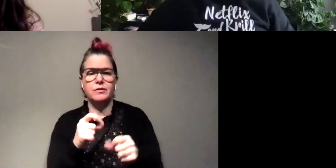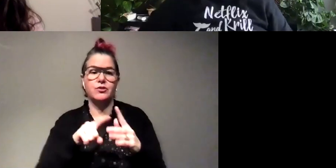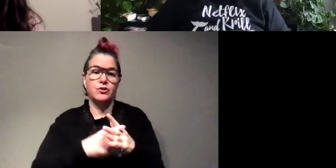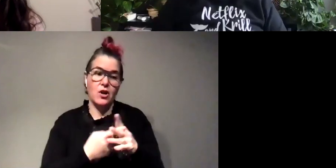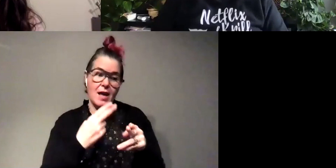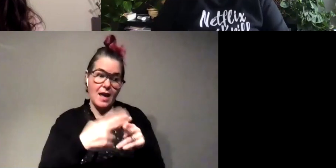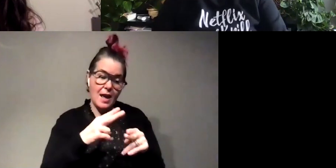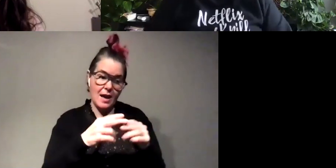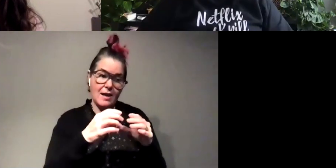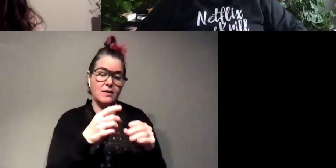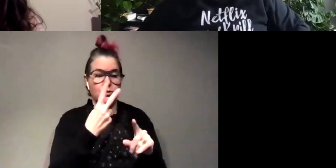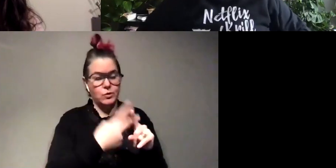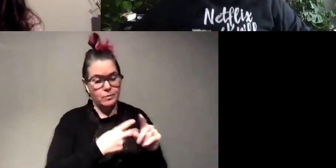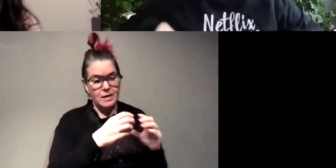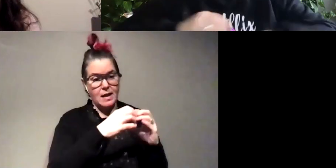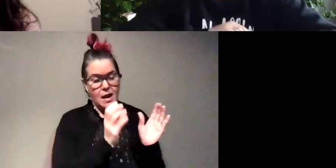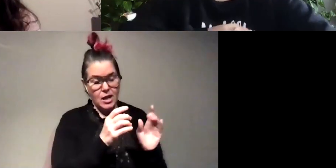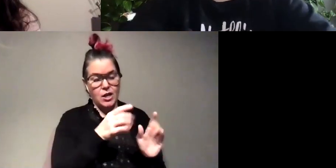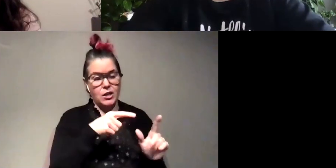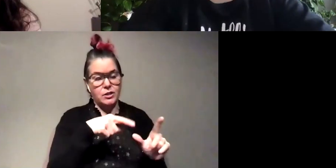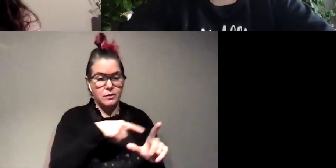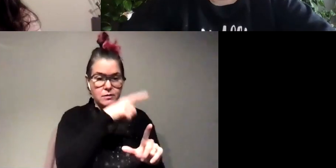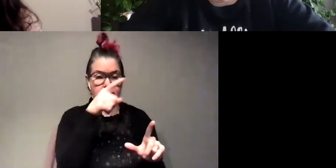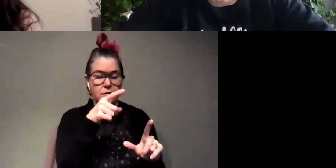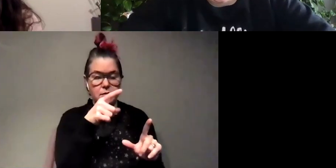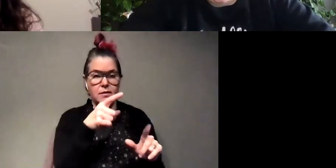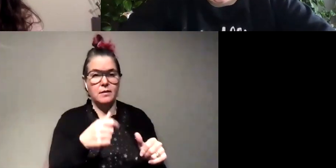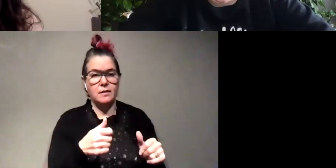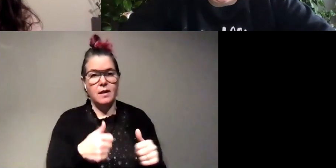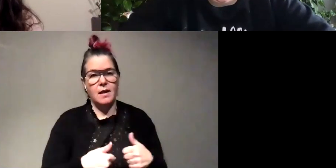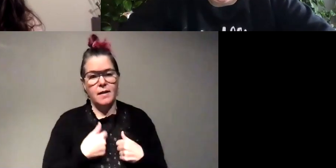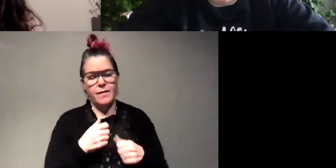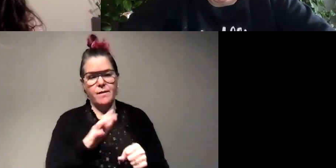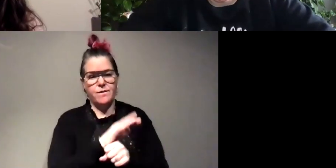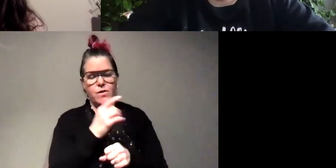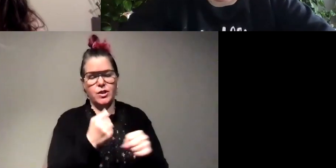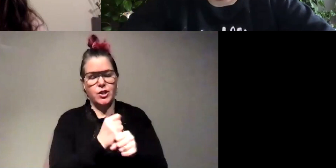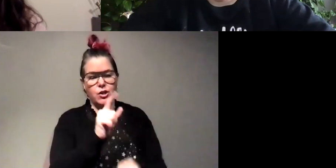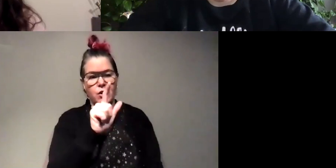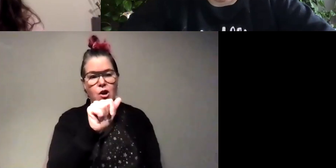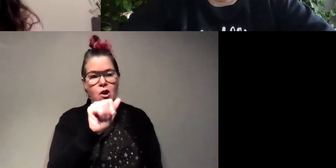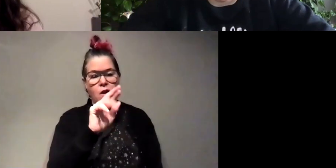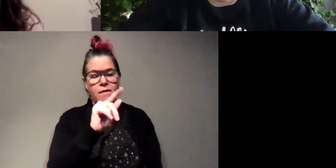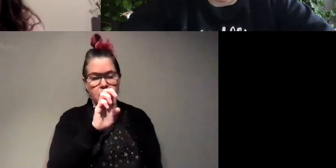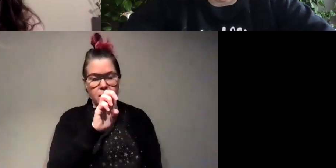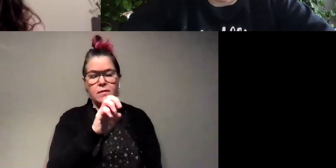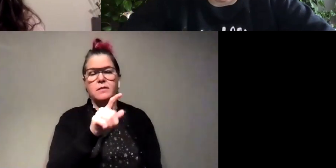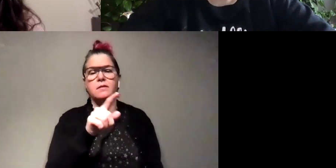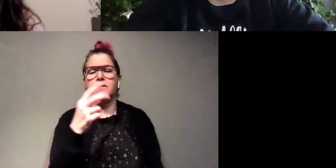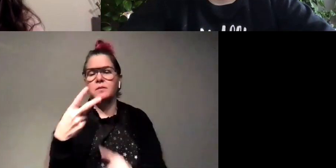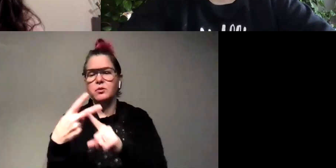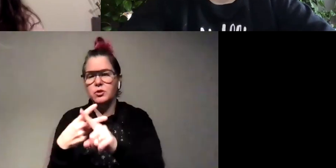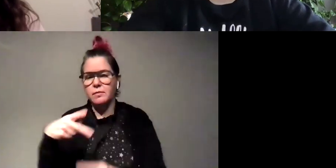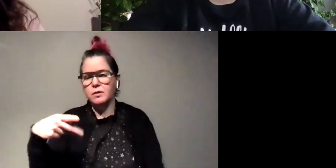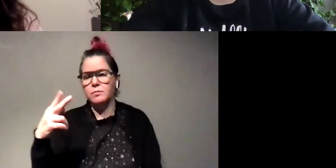from the eggs for a couple months then they'll live for a full year as a larva and then just a couple more months as a